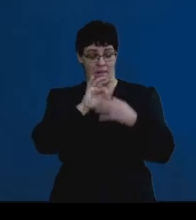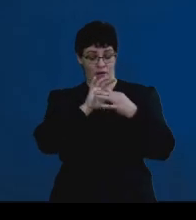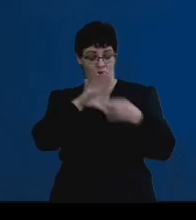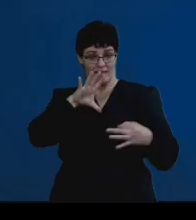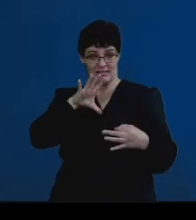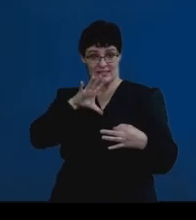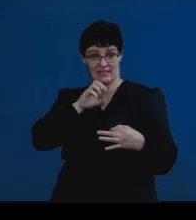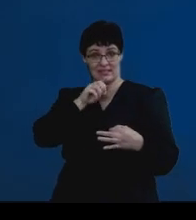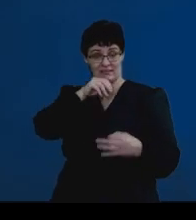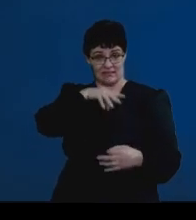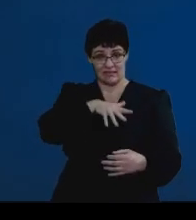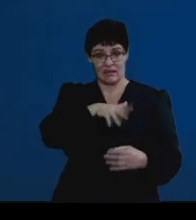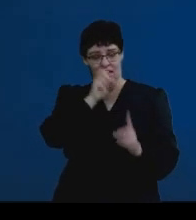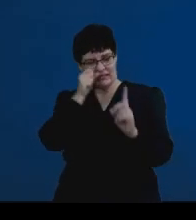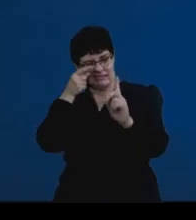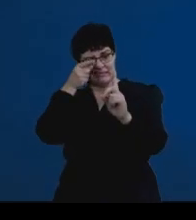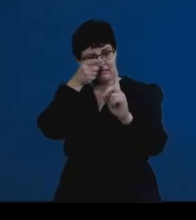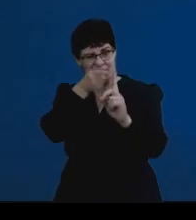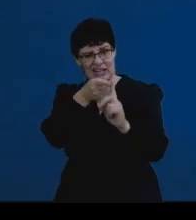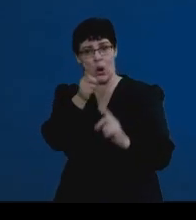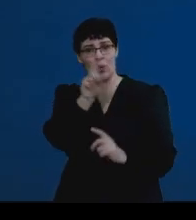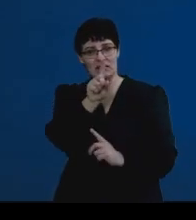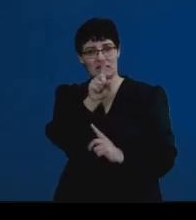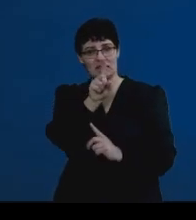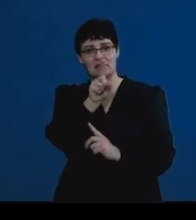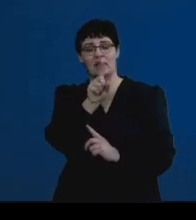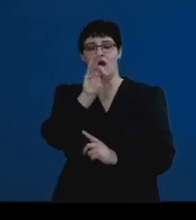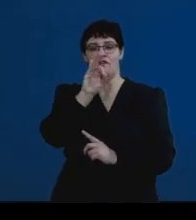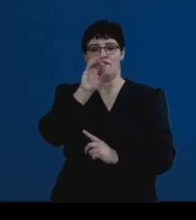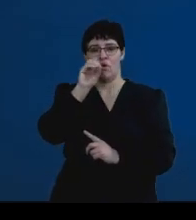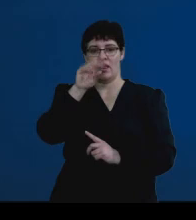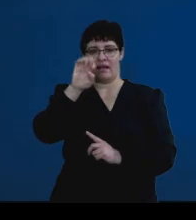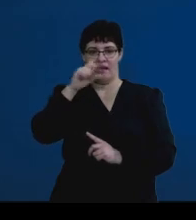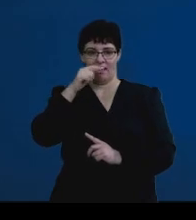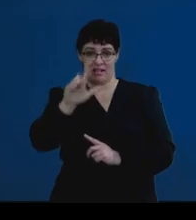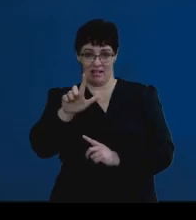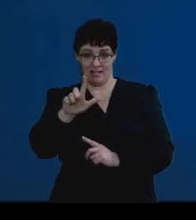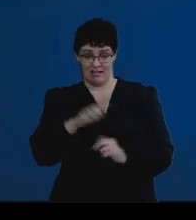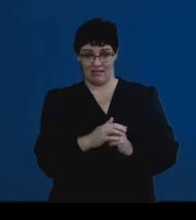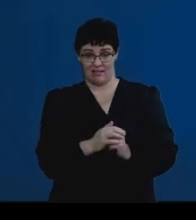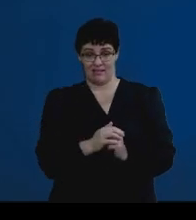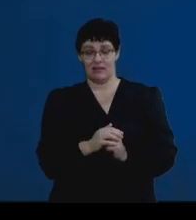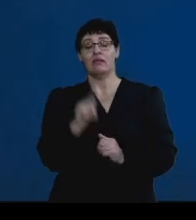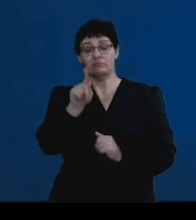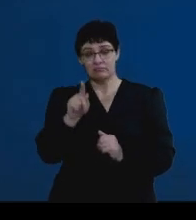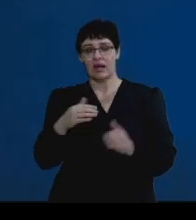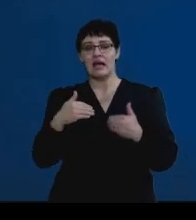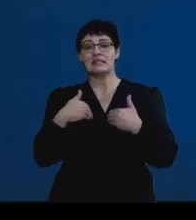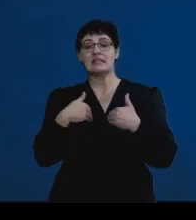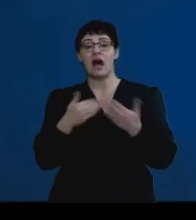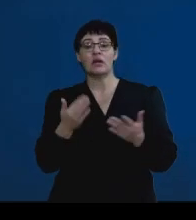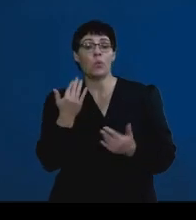targets a primary follicle. That starts at day